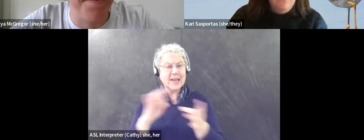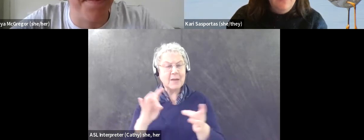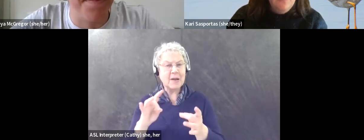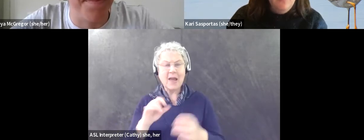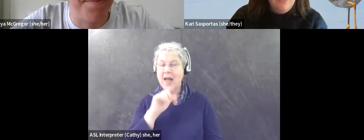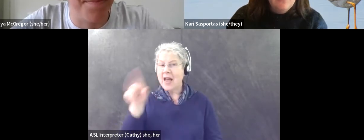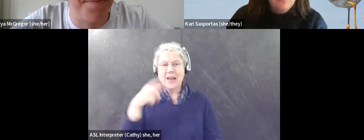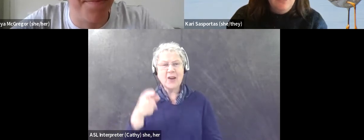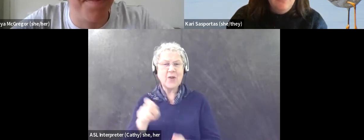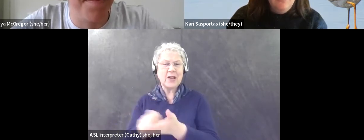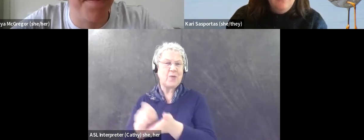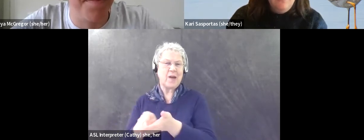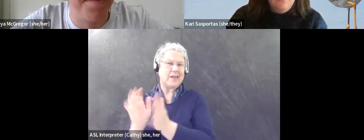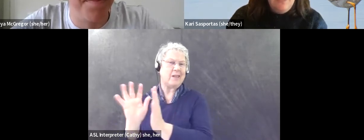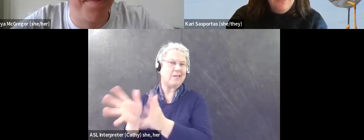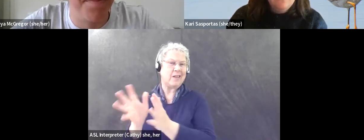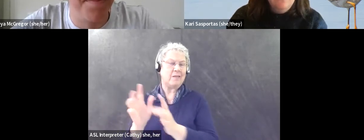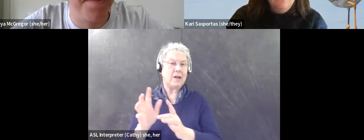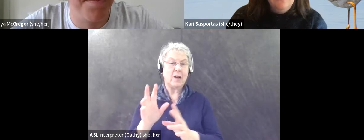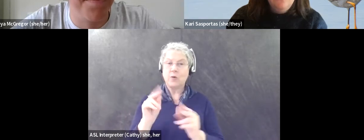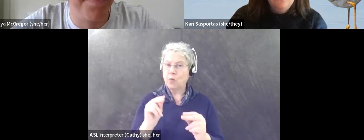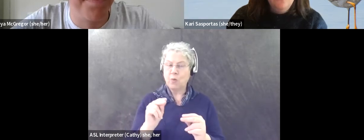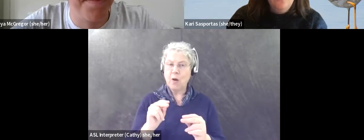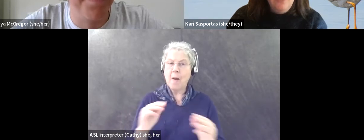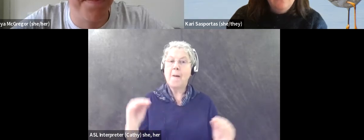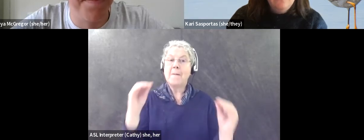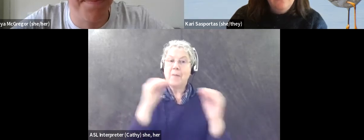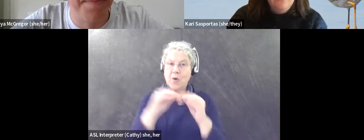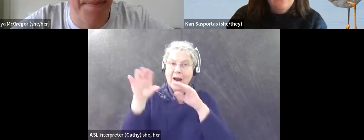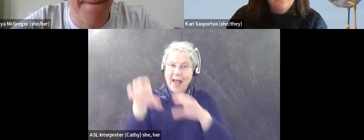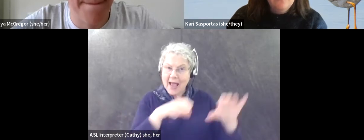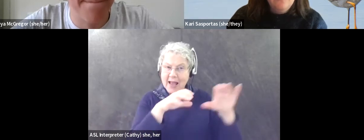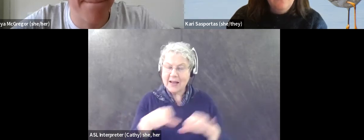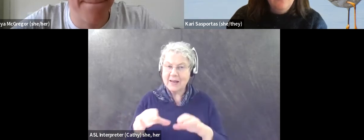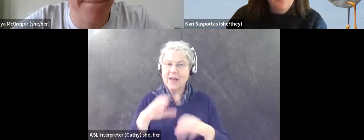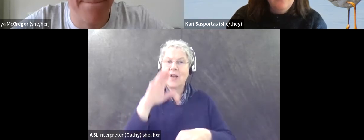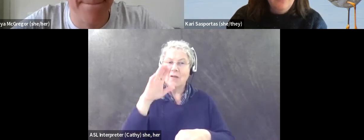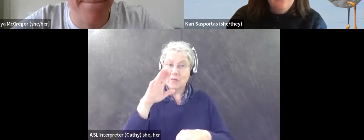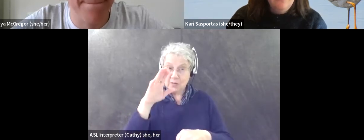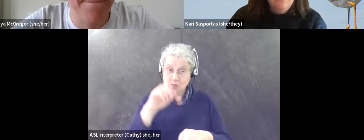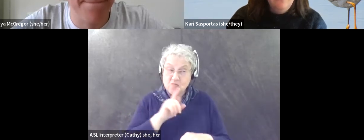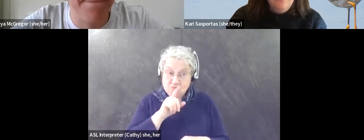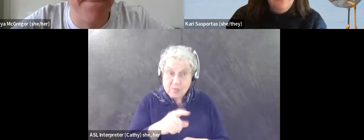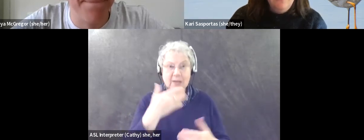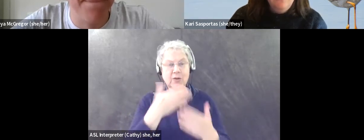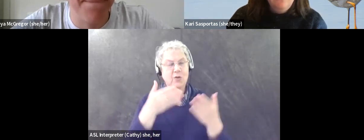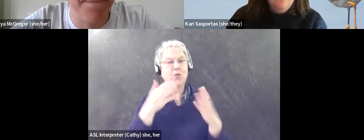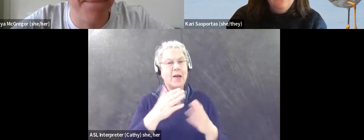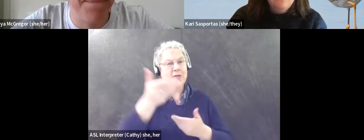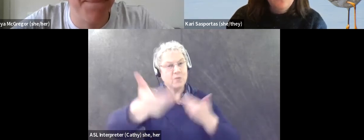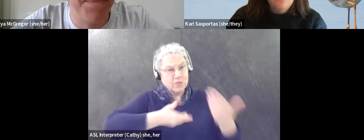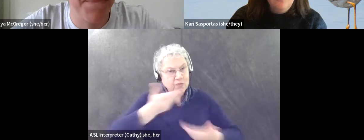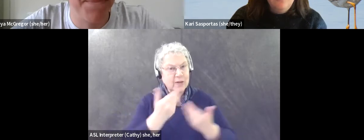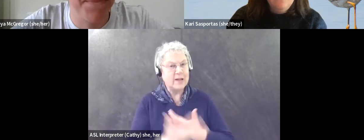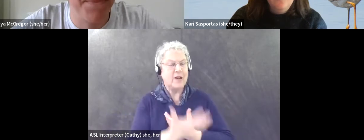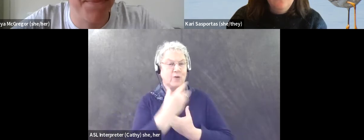down and leave it there, but actually act in intentional ways that are inclusive and welcoming. And, and I think